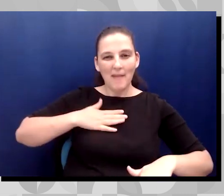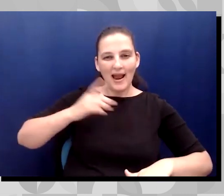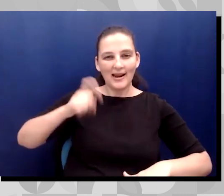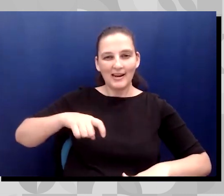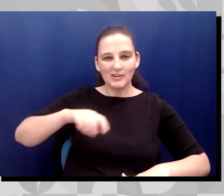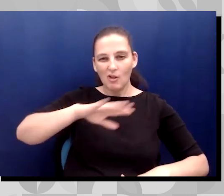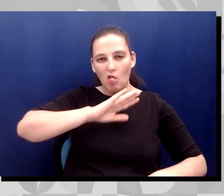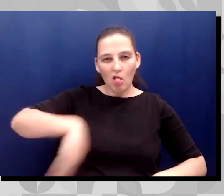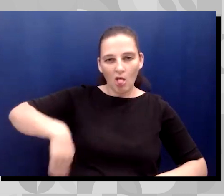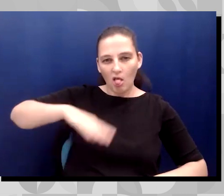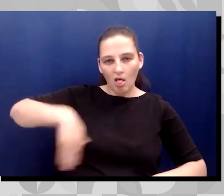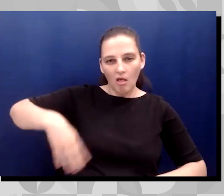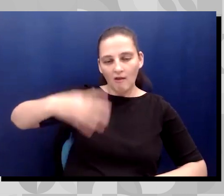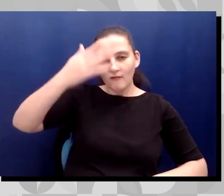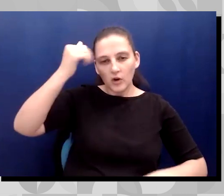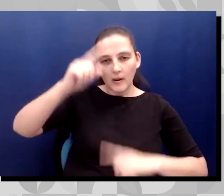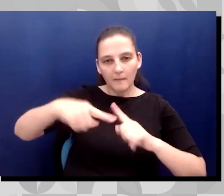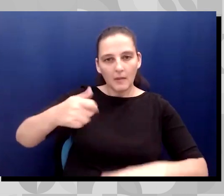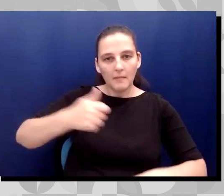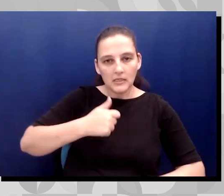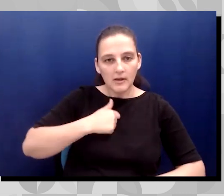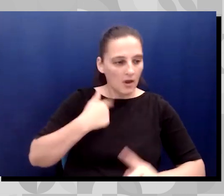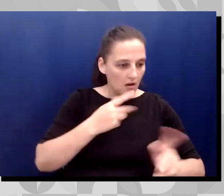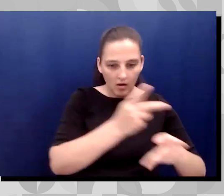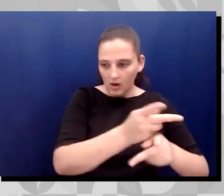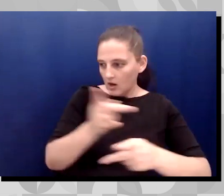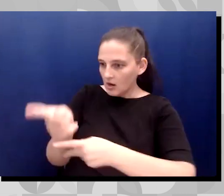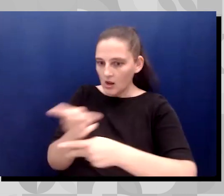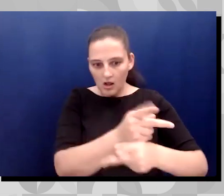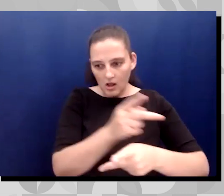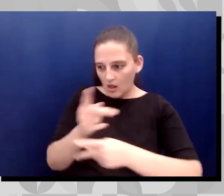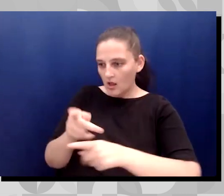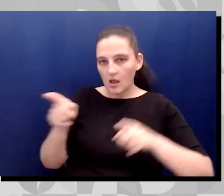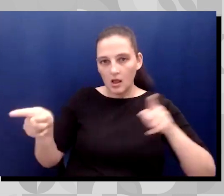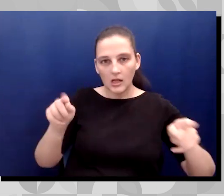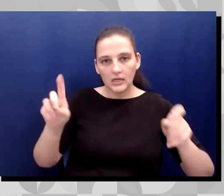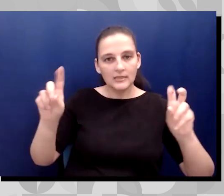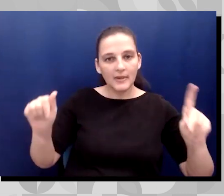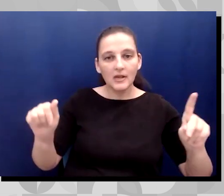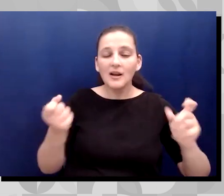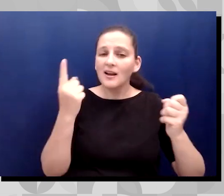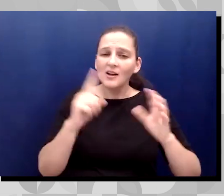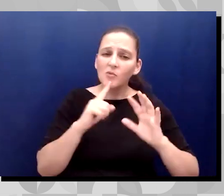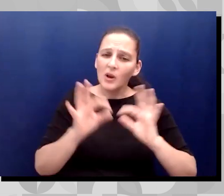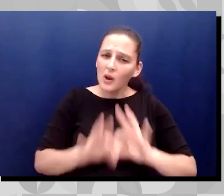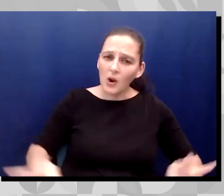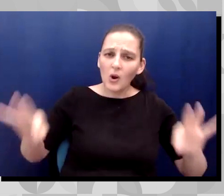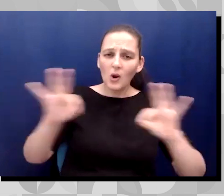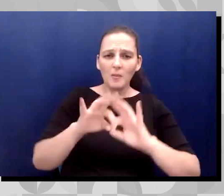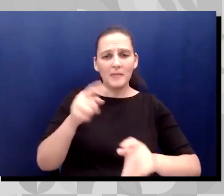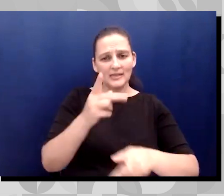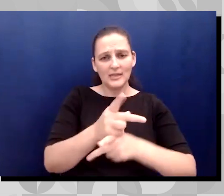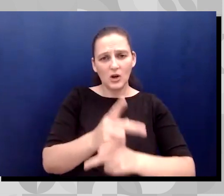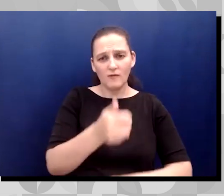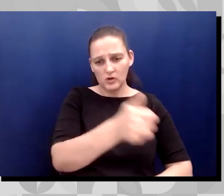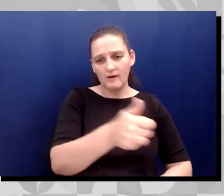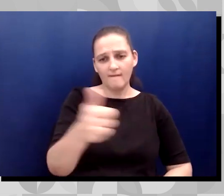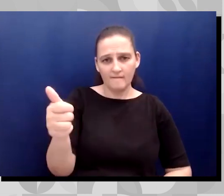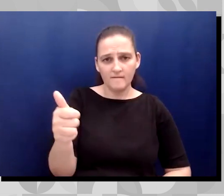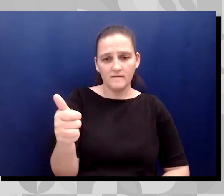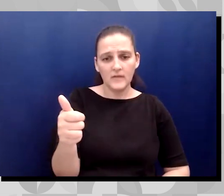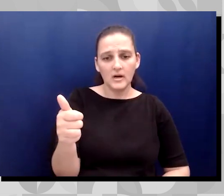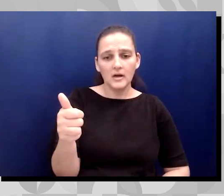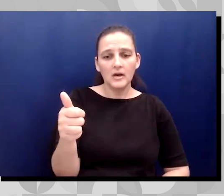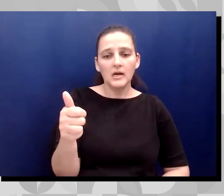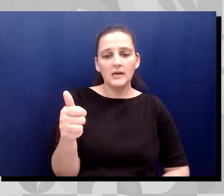others that are dealing with or disabilities. So it's really important to take care of yourself, but also make sure that you